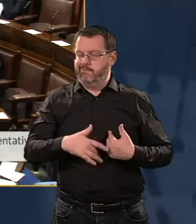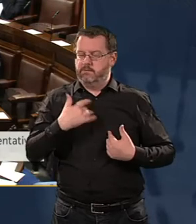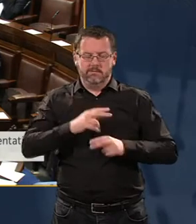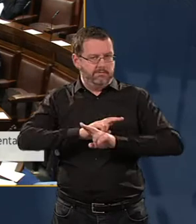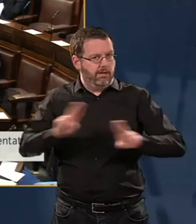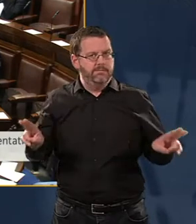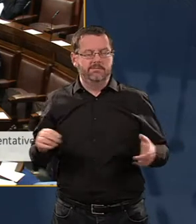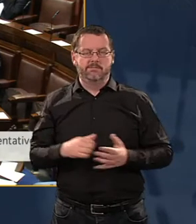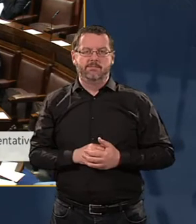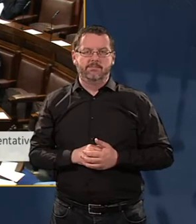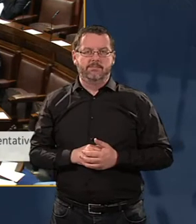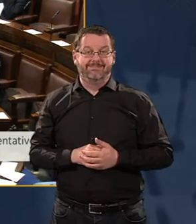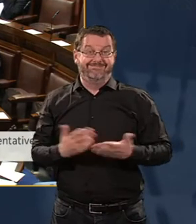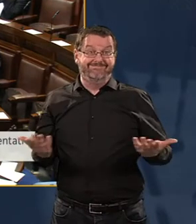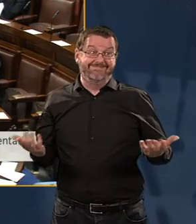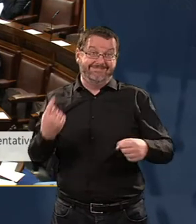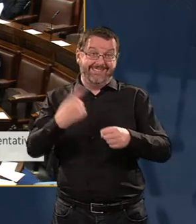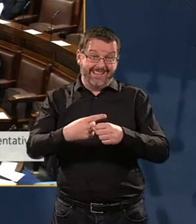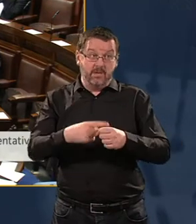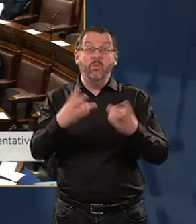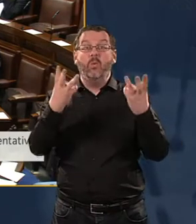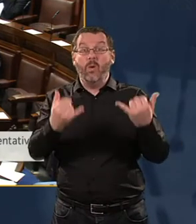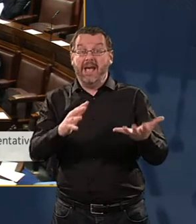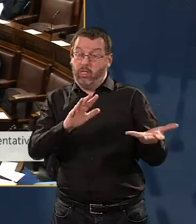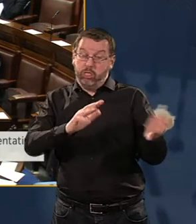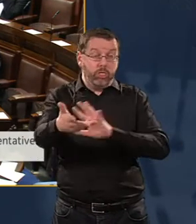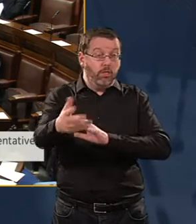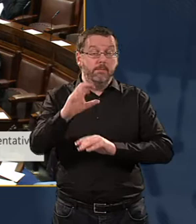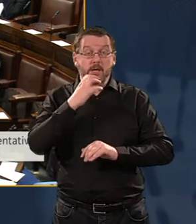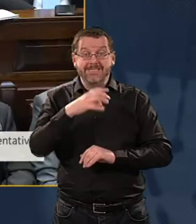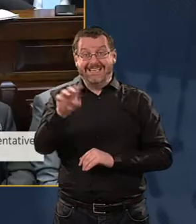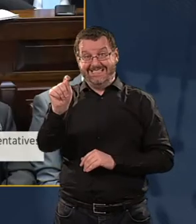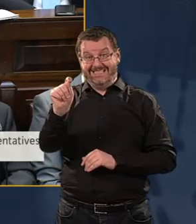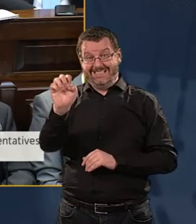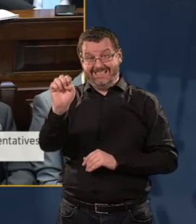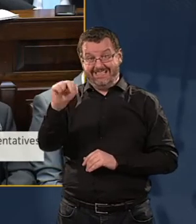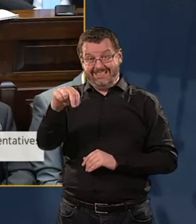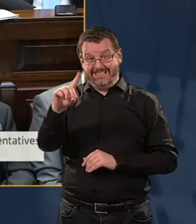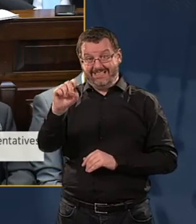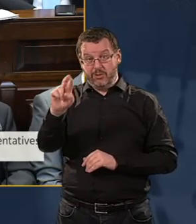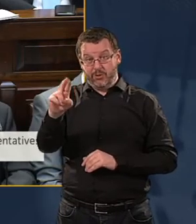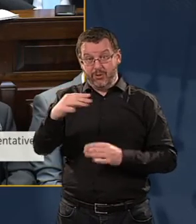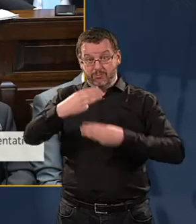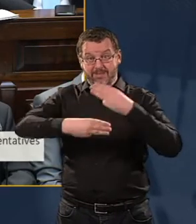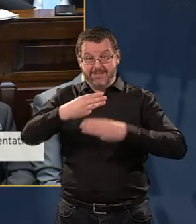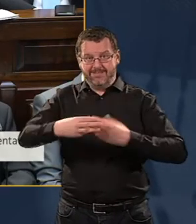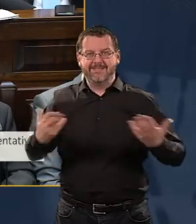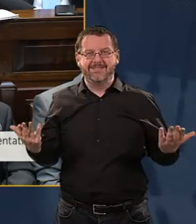once again all of this is the result of a botched tendering process. The completion of